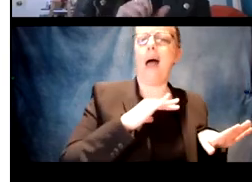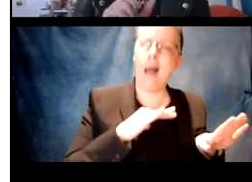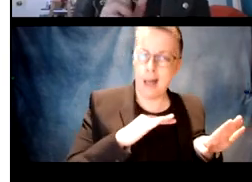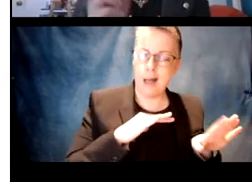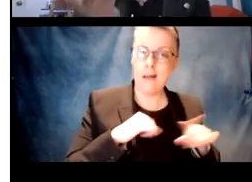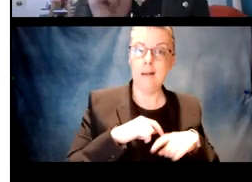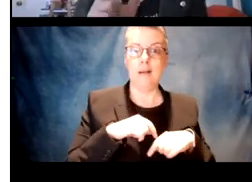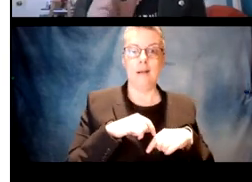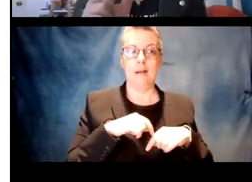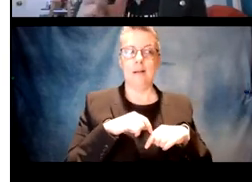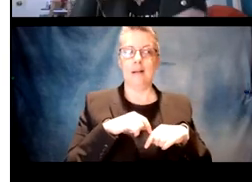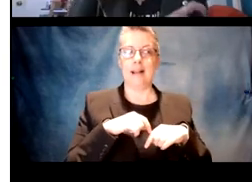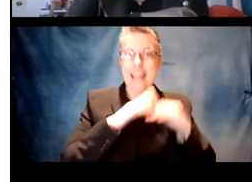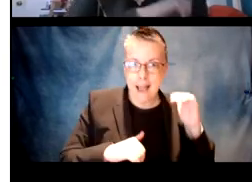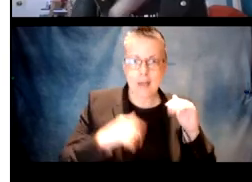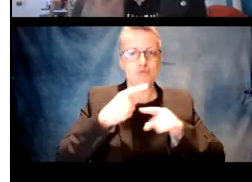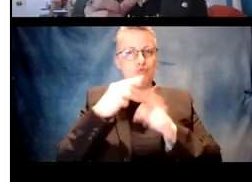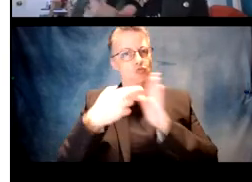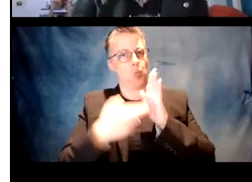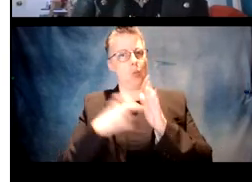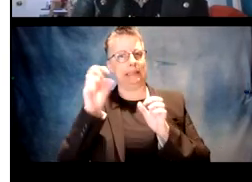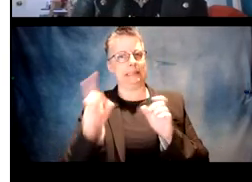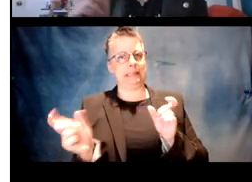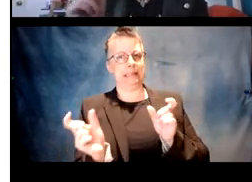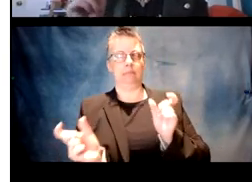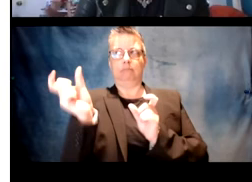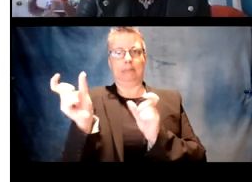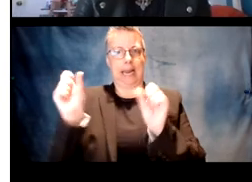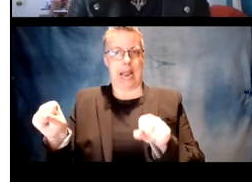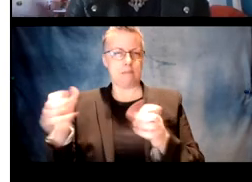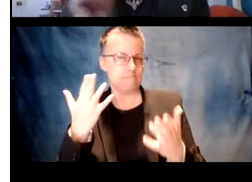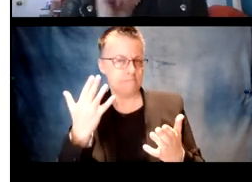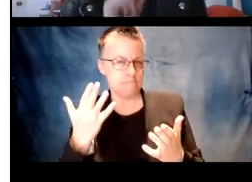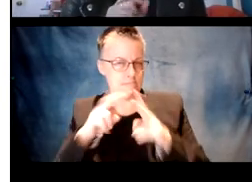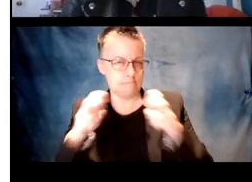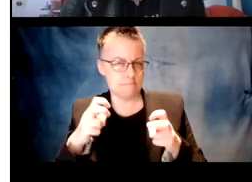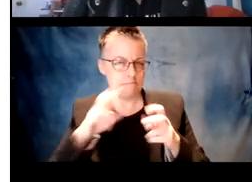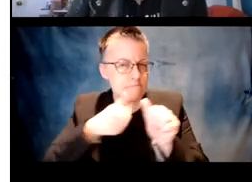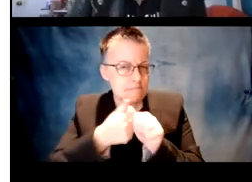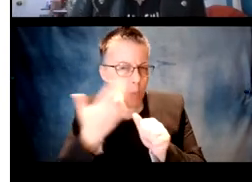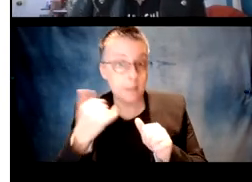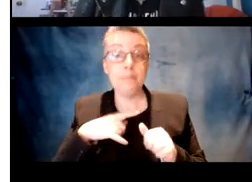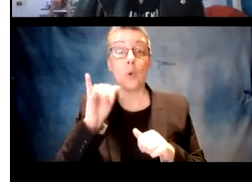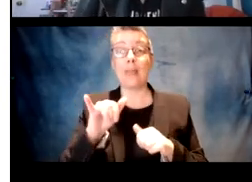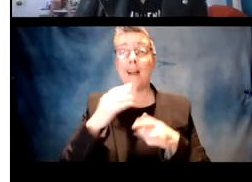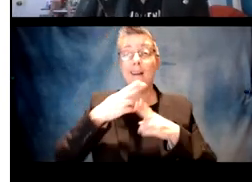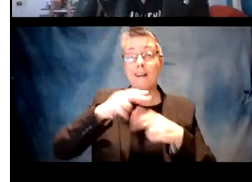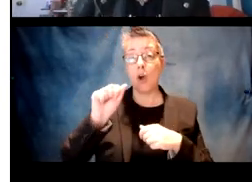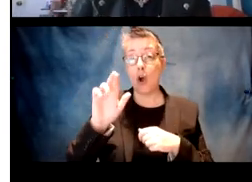of those two familiar things is what was driving it and not the fact that they knew that ED could be attached to these verbs.